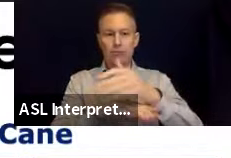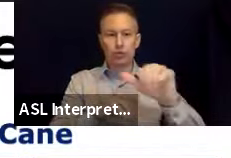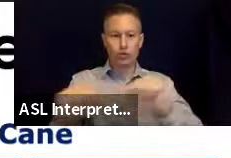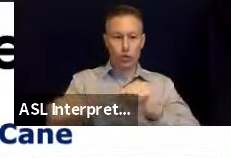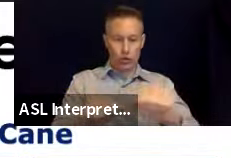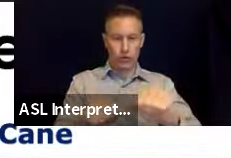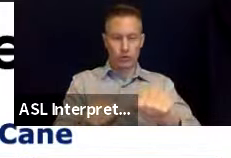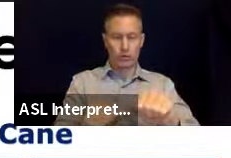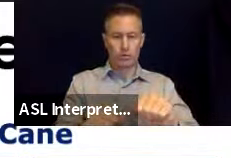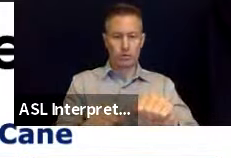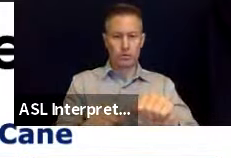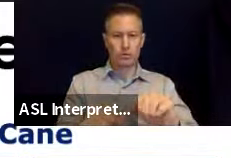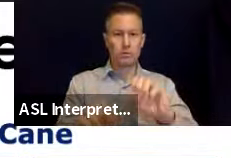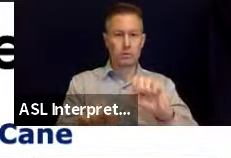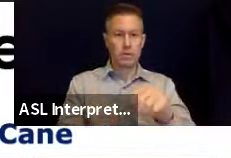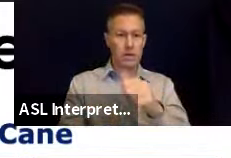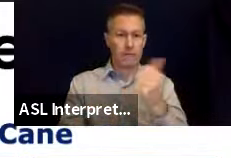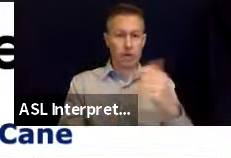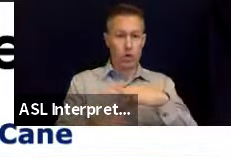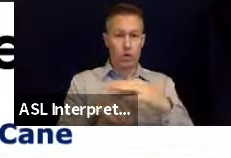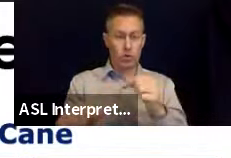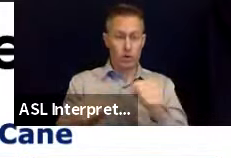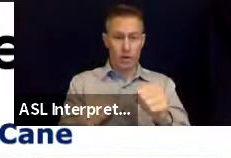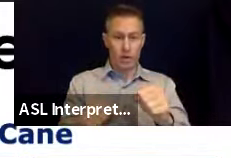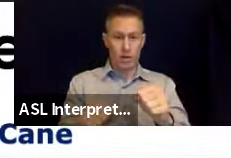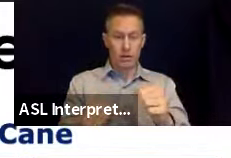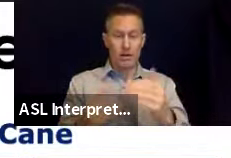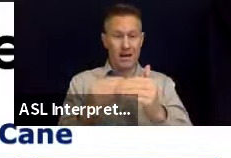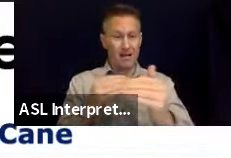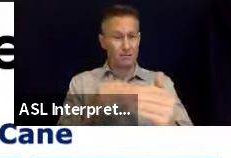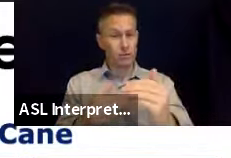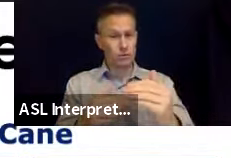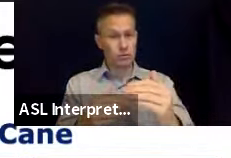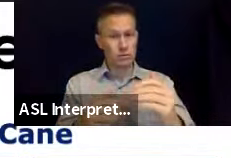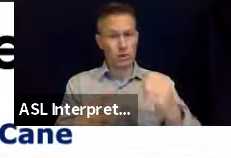could be another earthquake at any time, especially after a large earthquake.